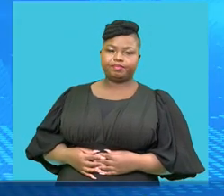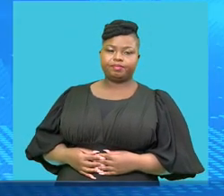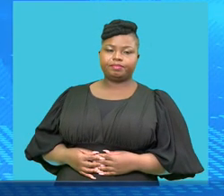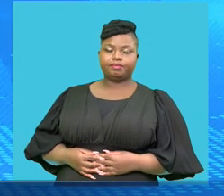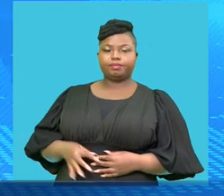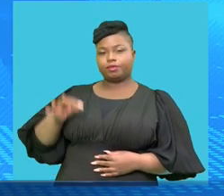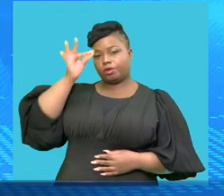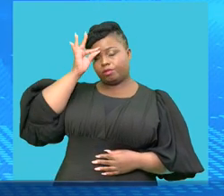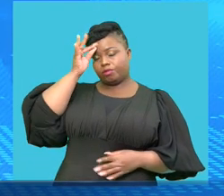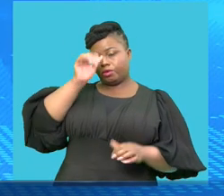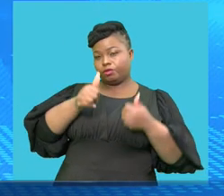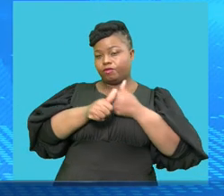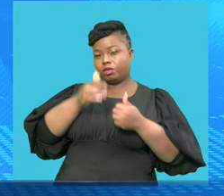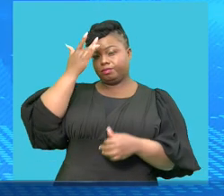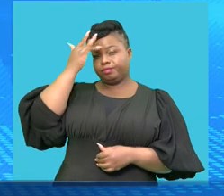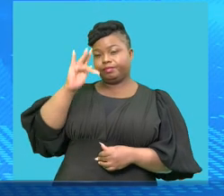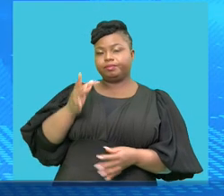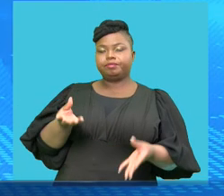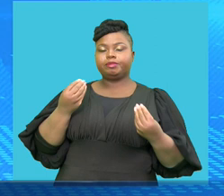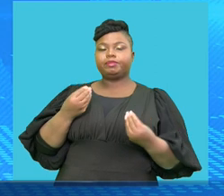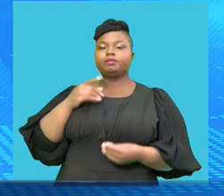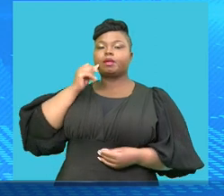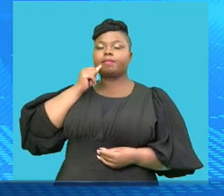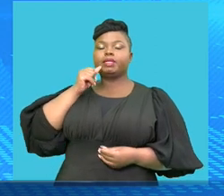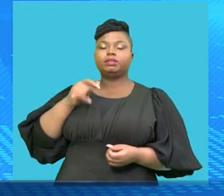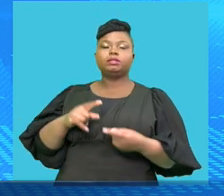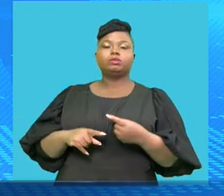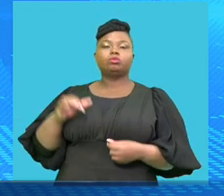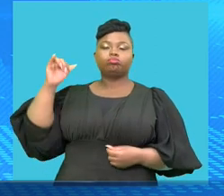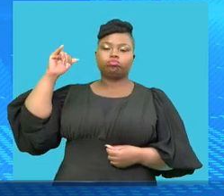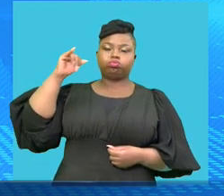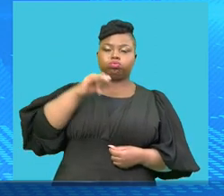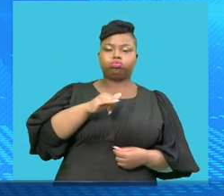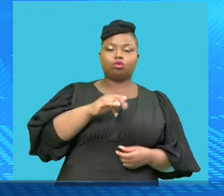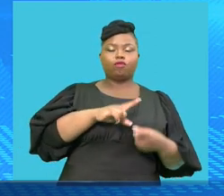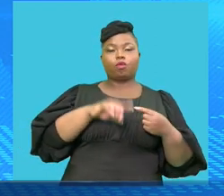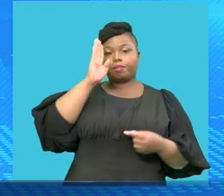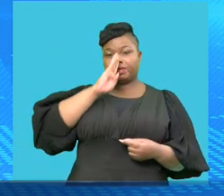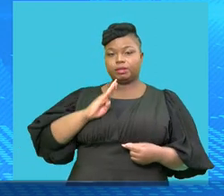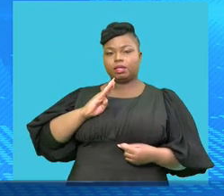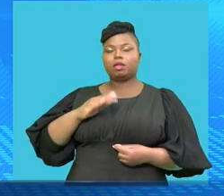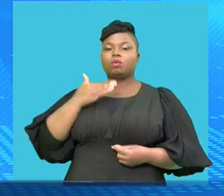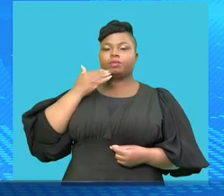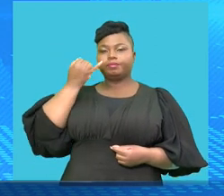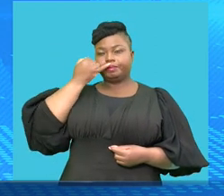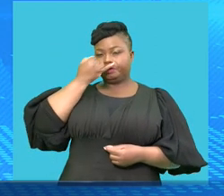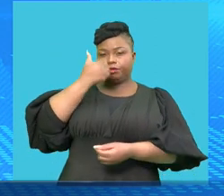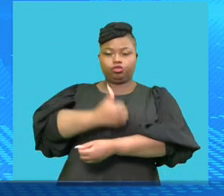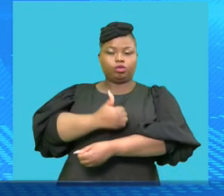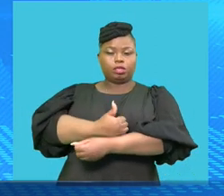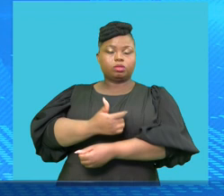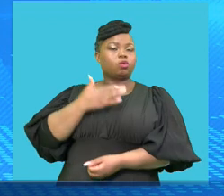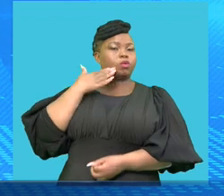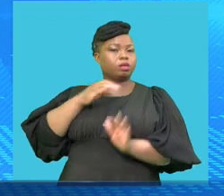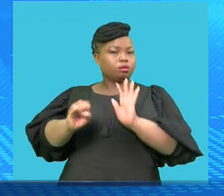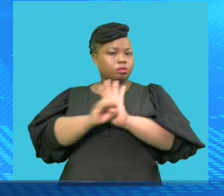Police were following up on intelligence that a man aboard an aircraft from Brazil was carrying drugs. As soon as